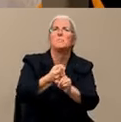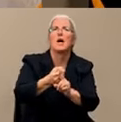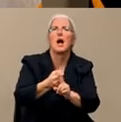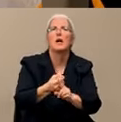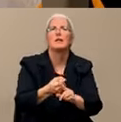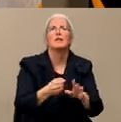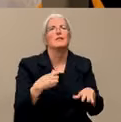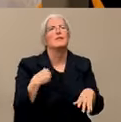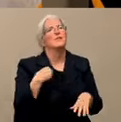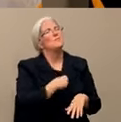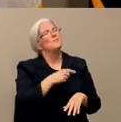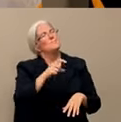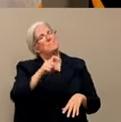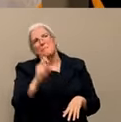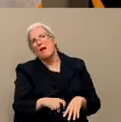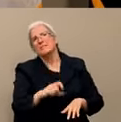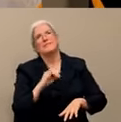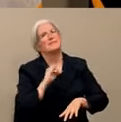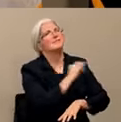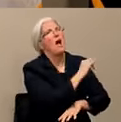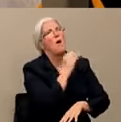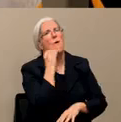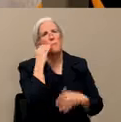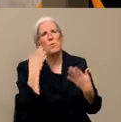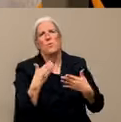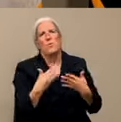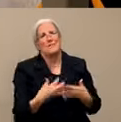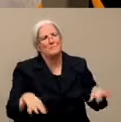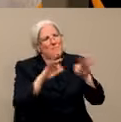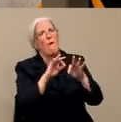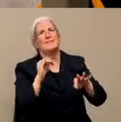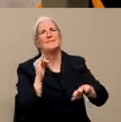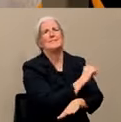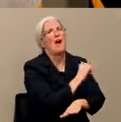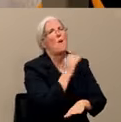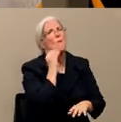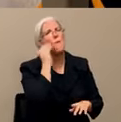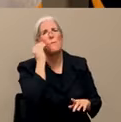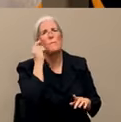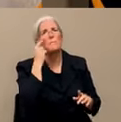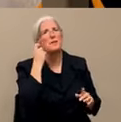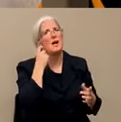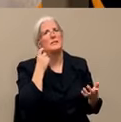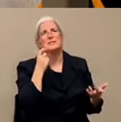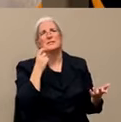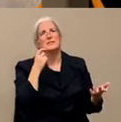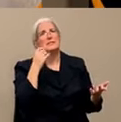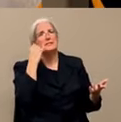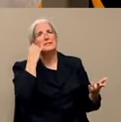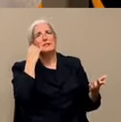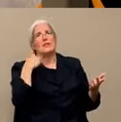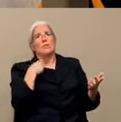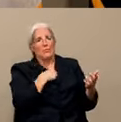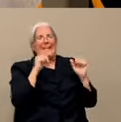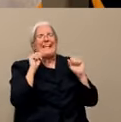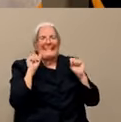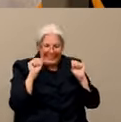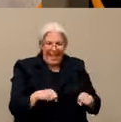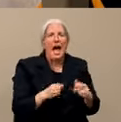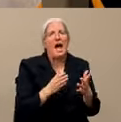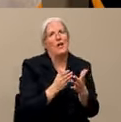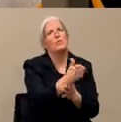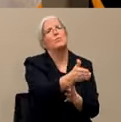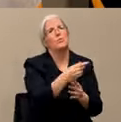is imperative that people stay home. We want to, and we will, we will get through this, but we want to get through this quickly.